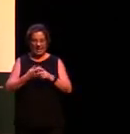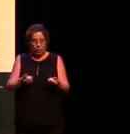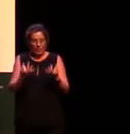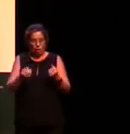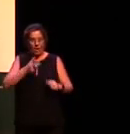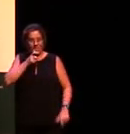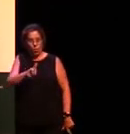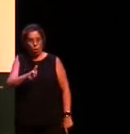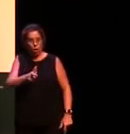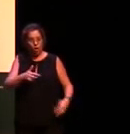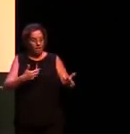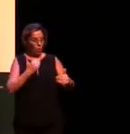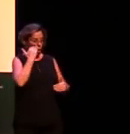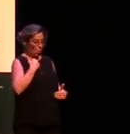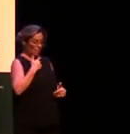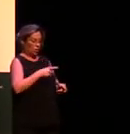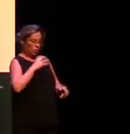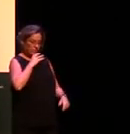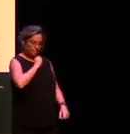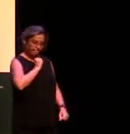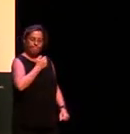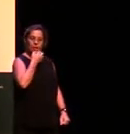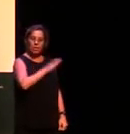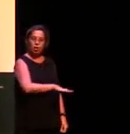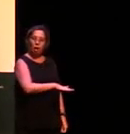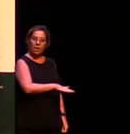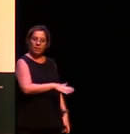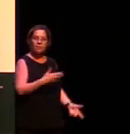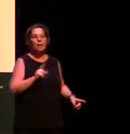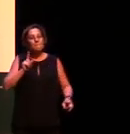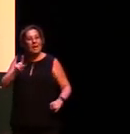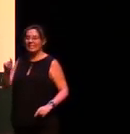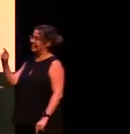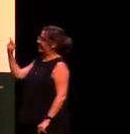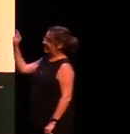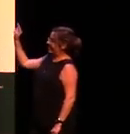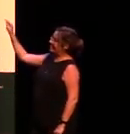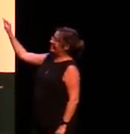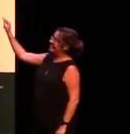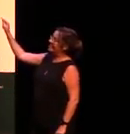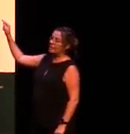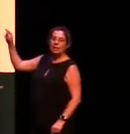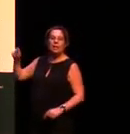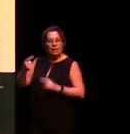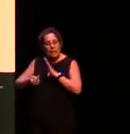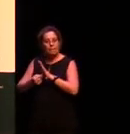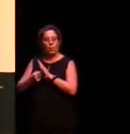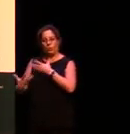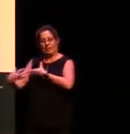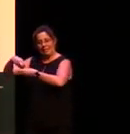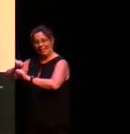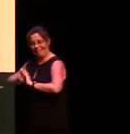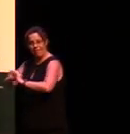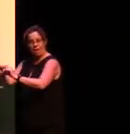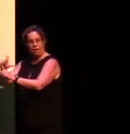English but it's really important to have a word for that in Wambaya because that was a very important cultural practice and so tied up